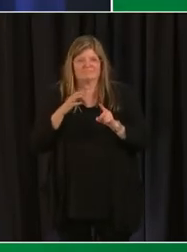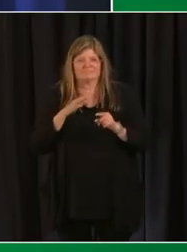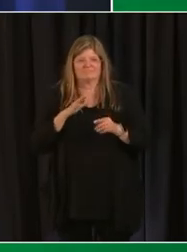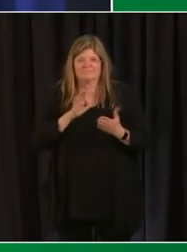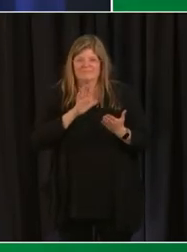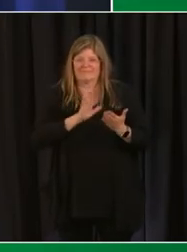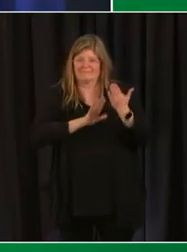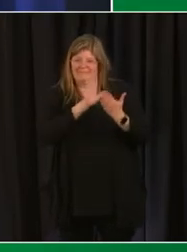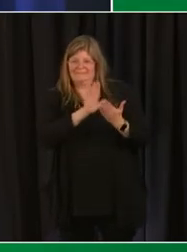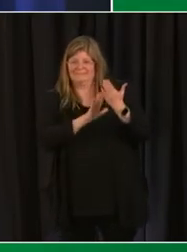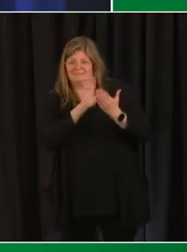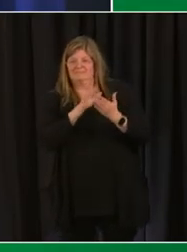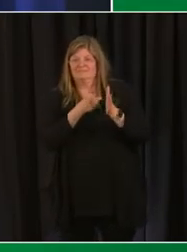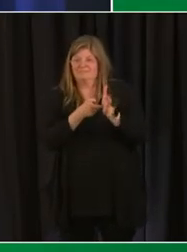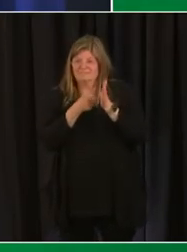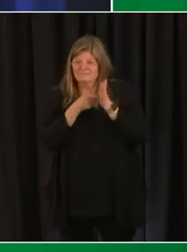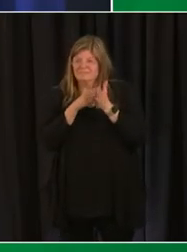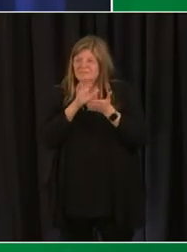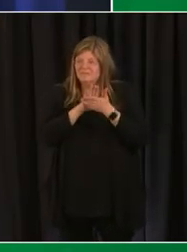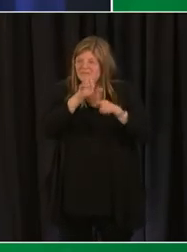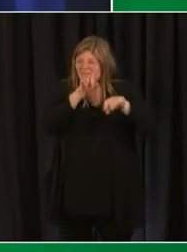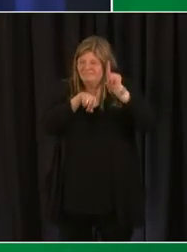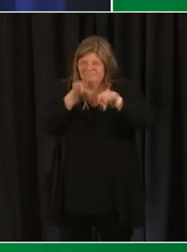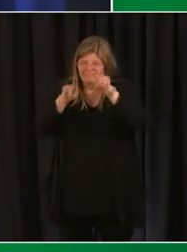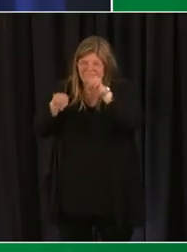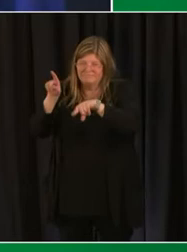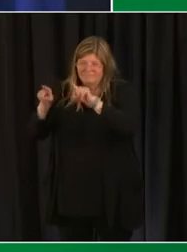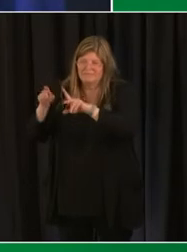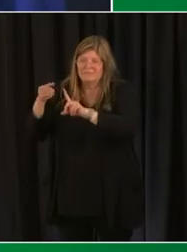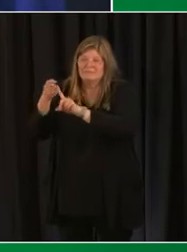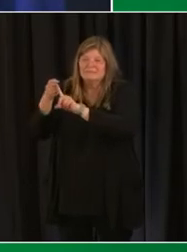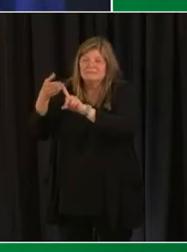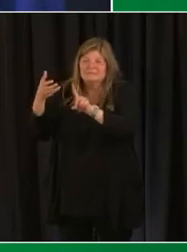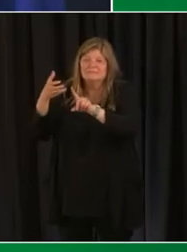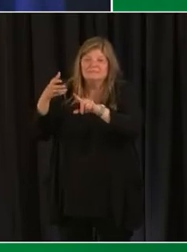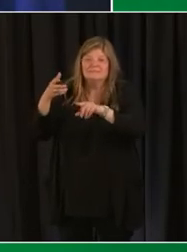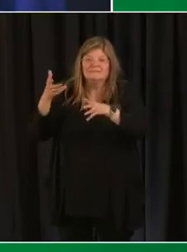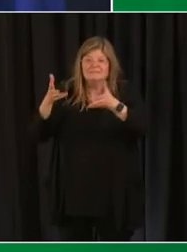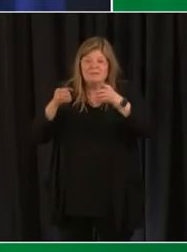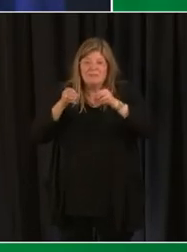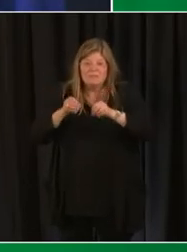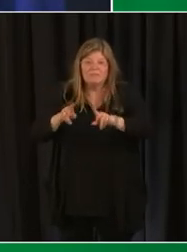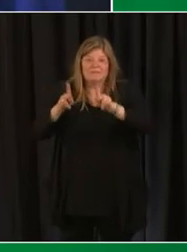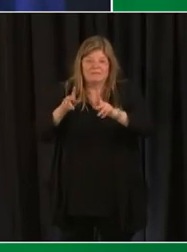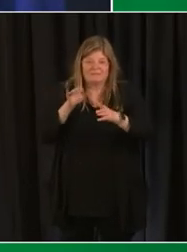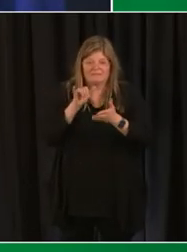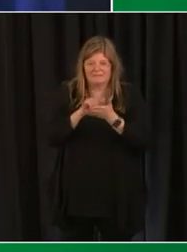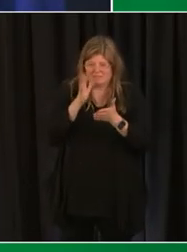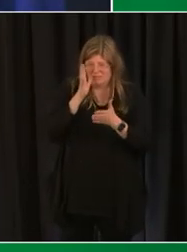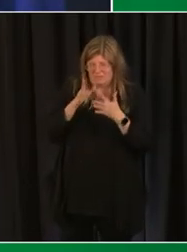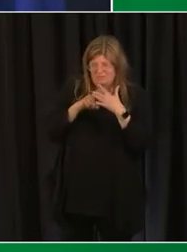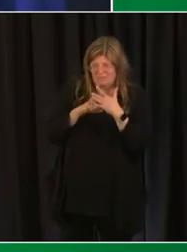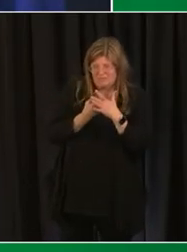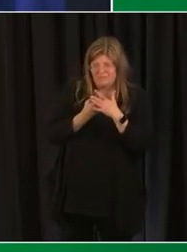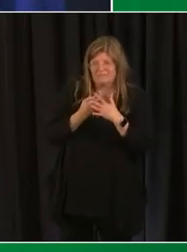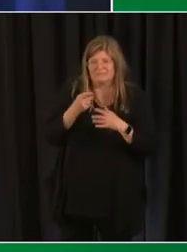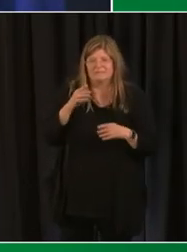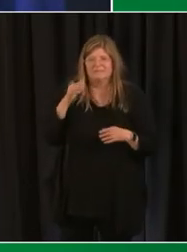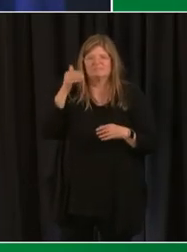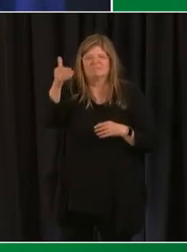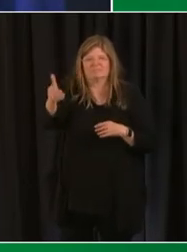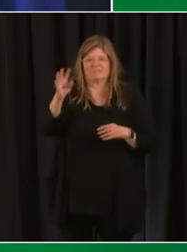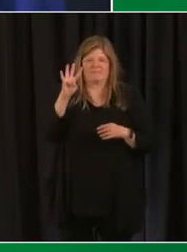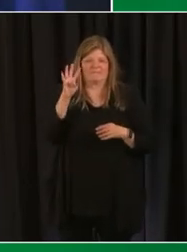depending upon the demand for their schools and that expanded in-person opportunities will begin in the fourth